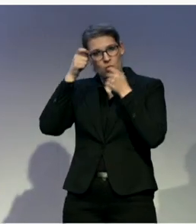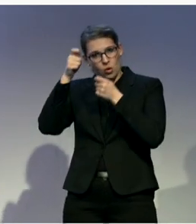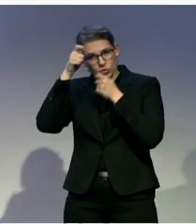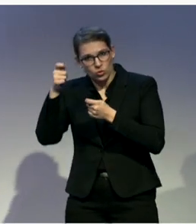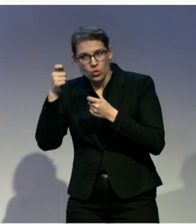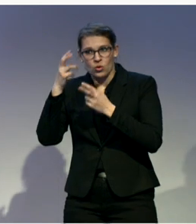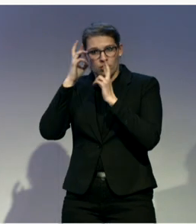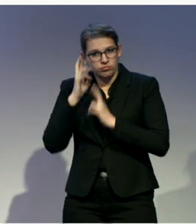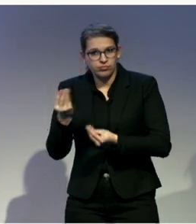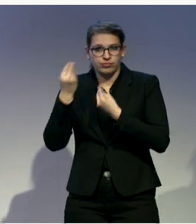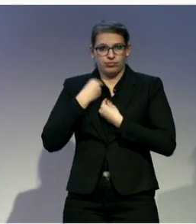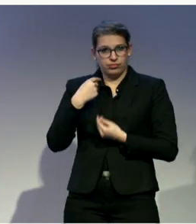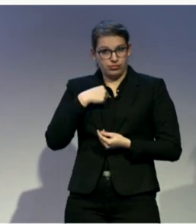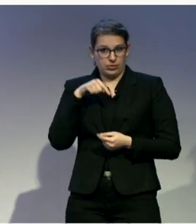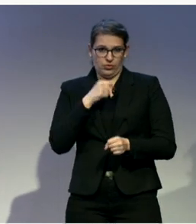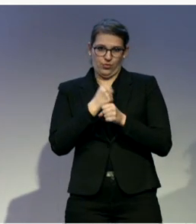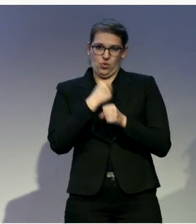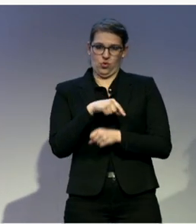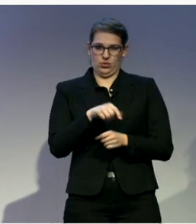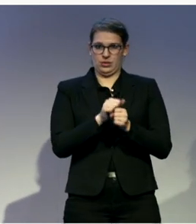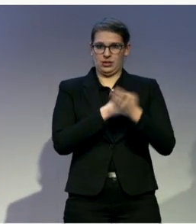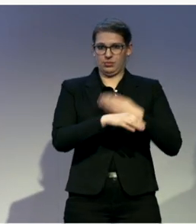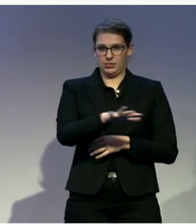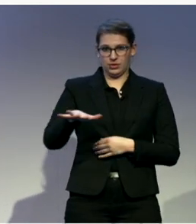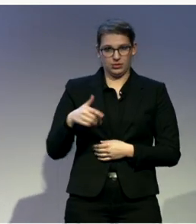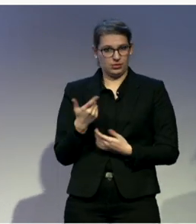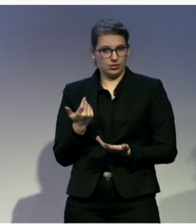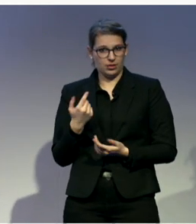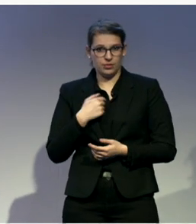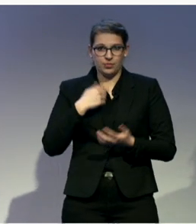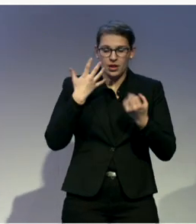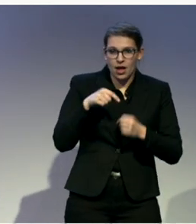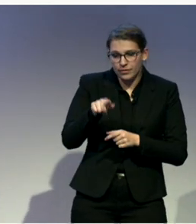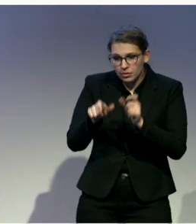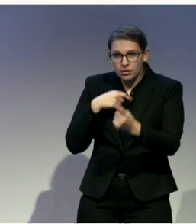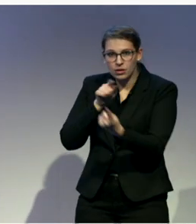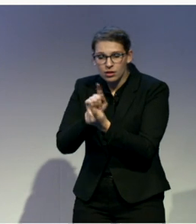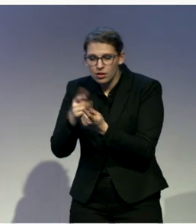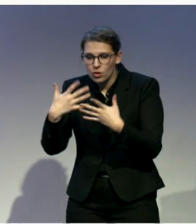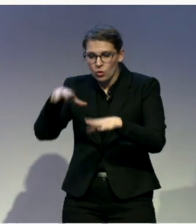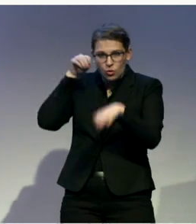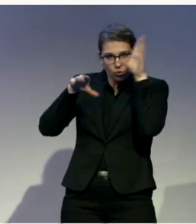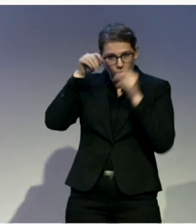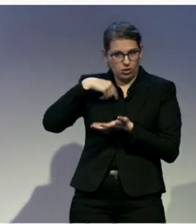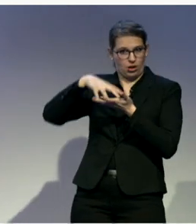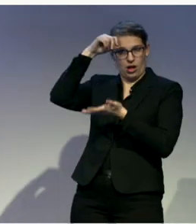every single day from my employees. And specifically, I was telling you about Yonatan, Yonatan Shiovitz, who runs